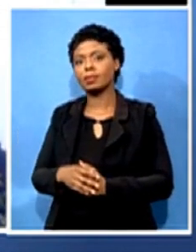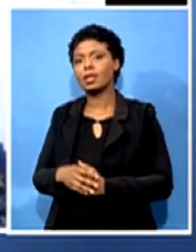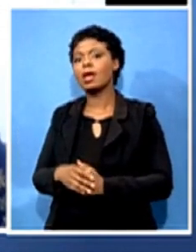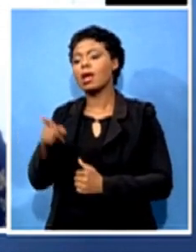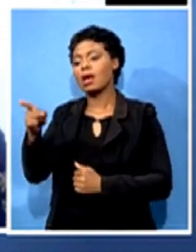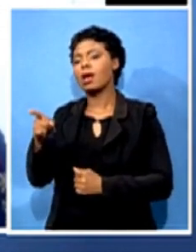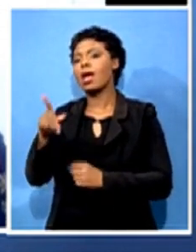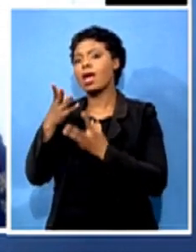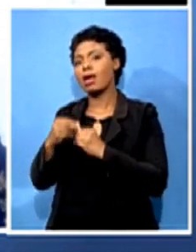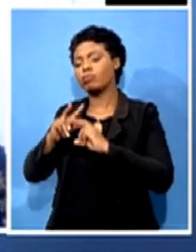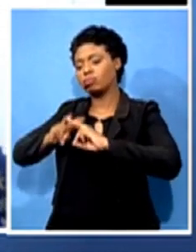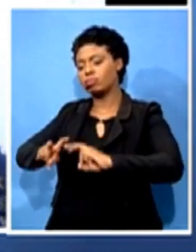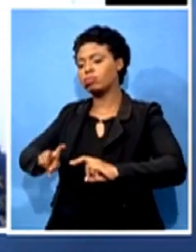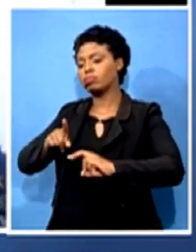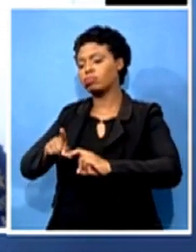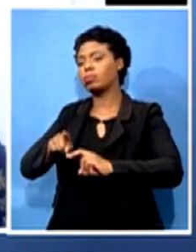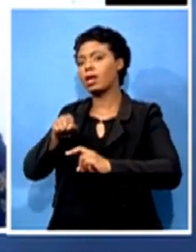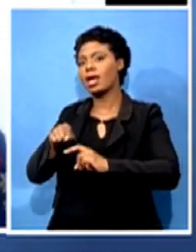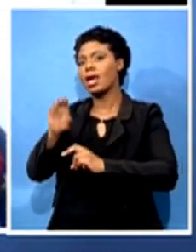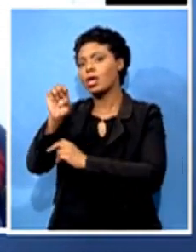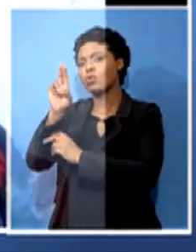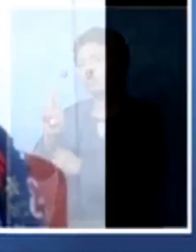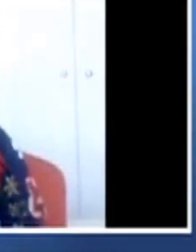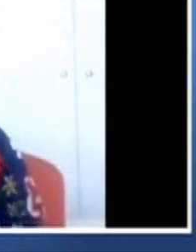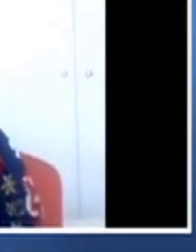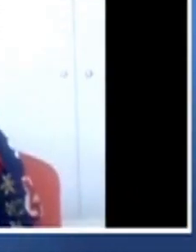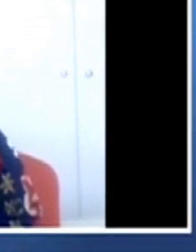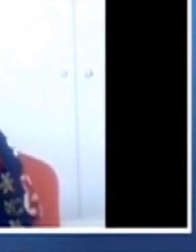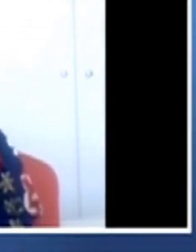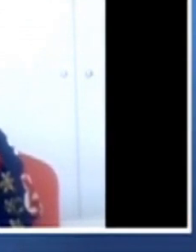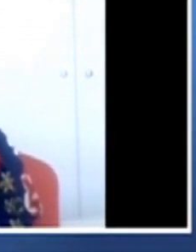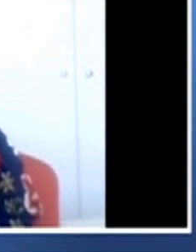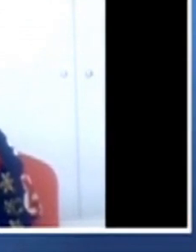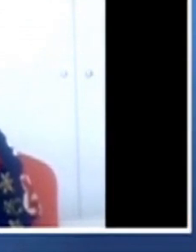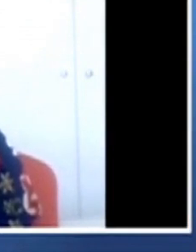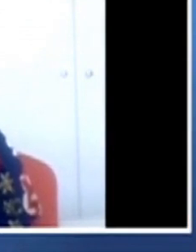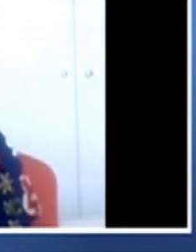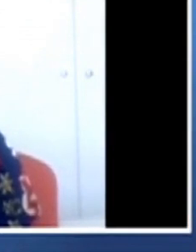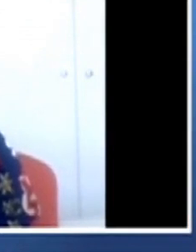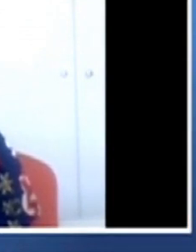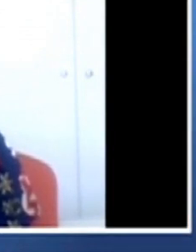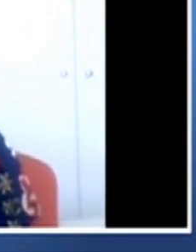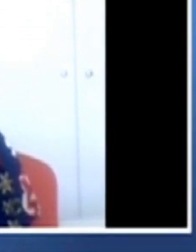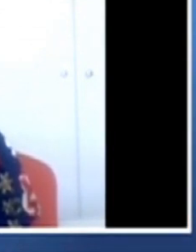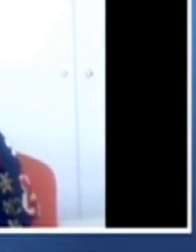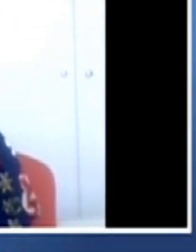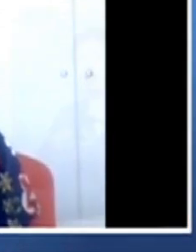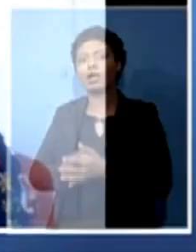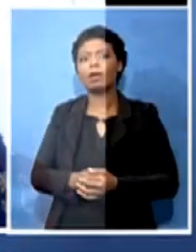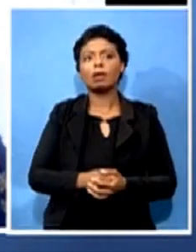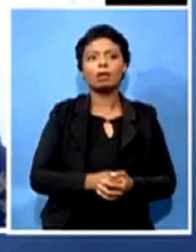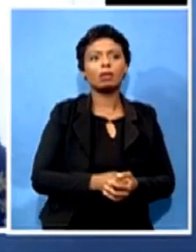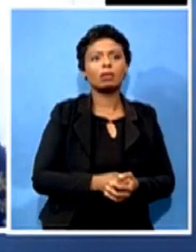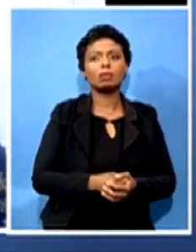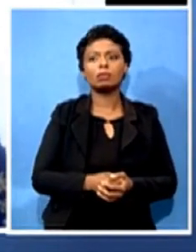Partners for Growth Project, which is an EU funded program aimed at maximizing bilateral trade and investment between the EU